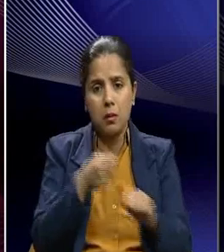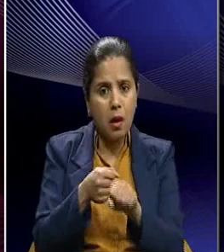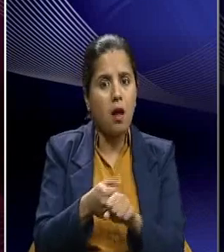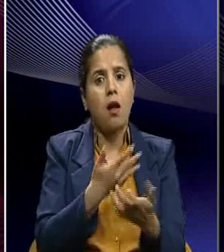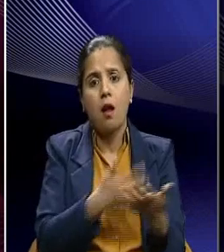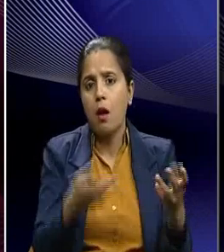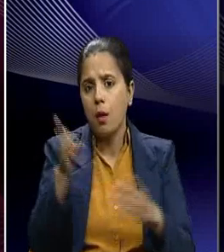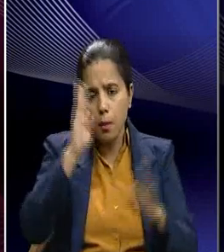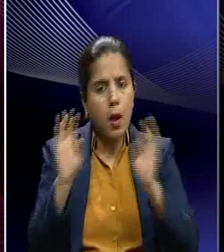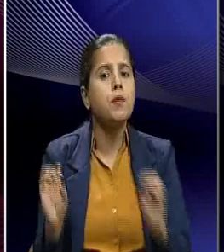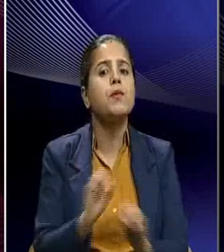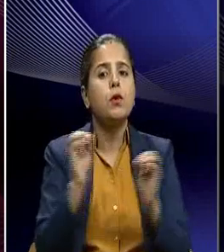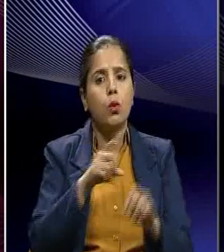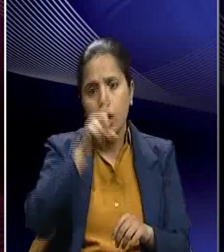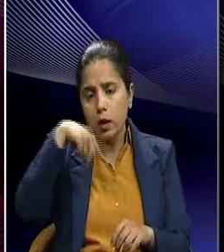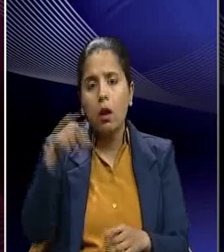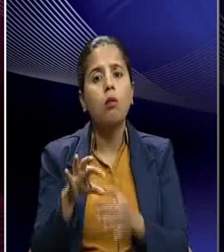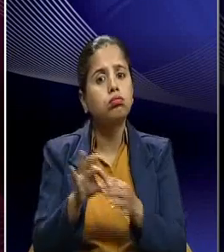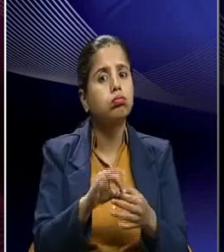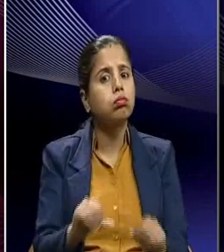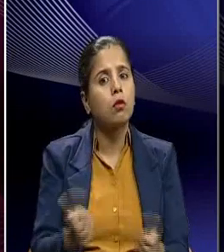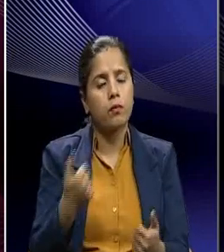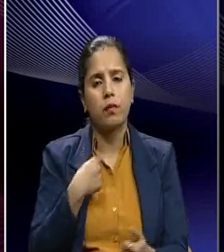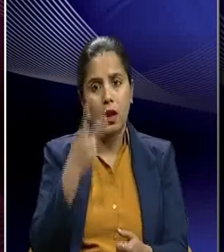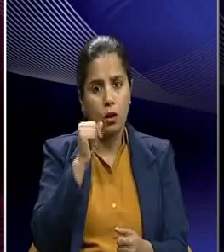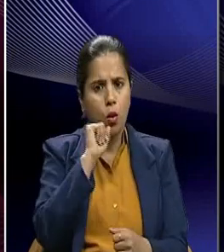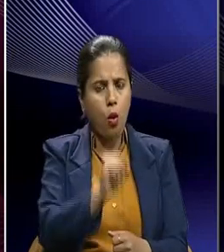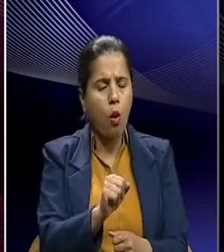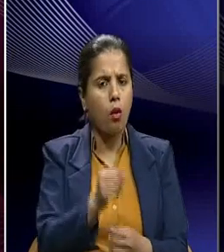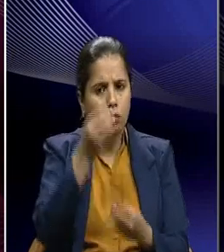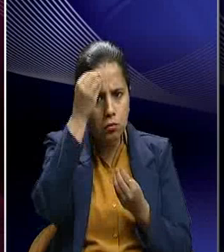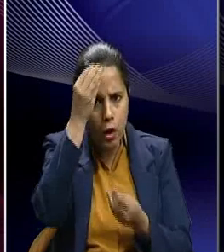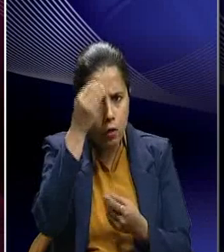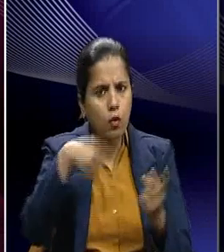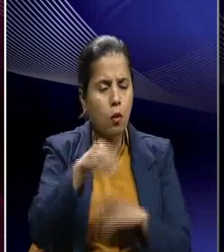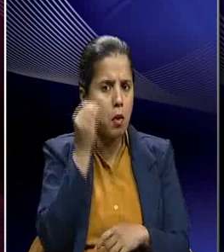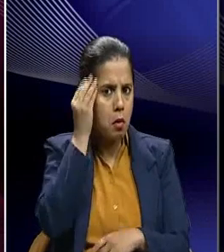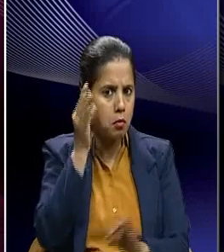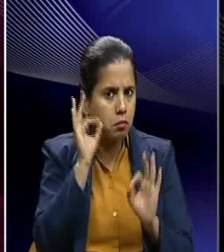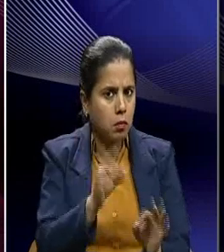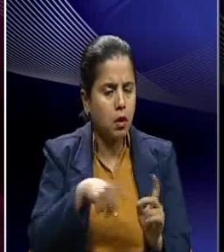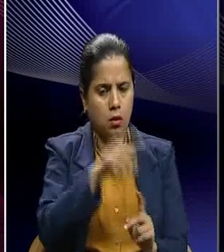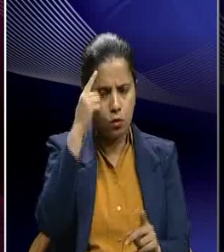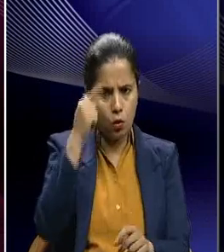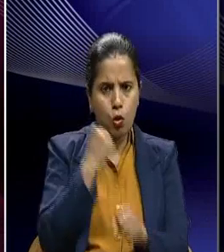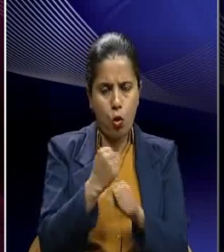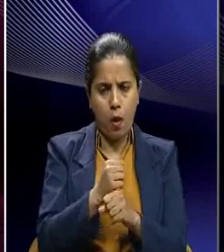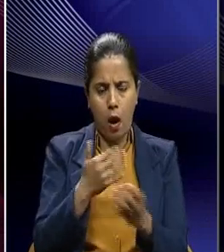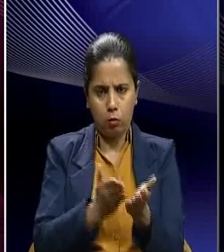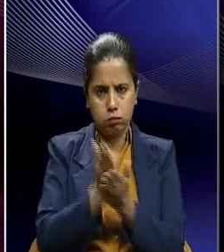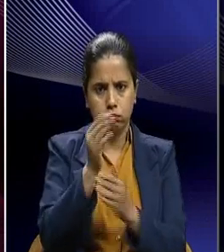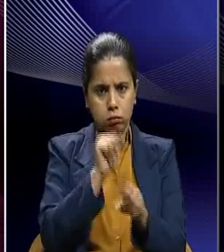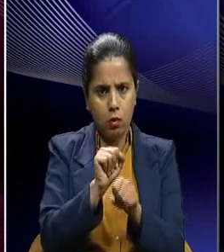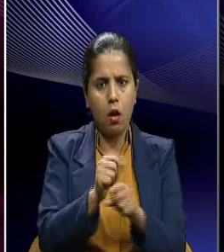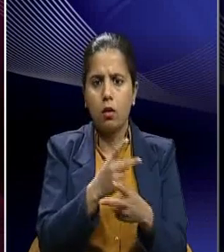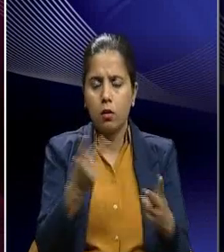of the unity of India. So, when we see his insight, his wisdom, his diplomacy, all of that when